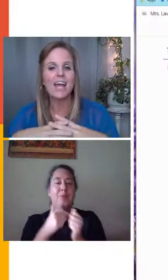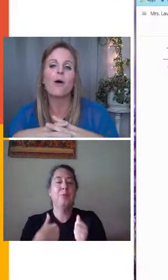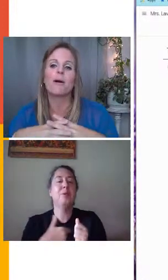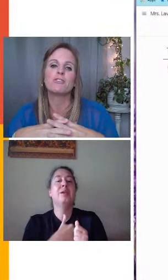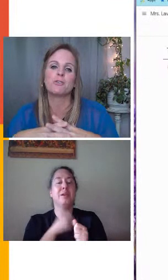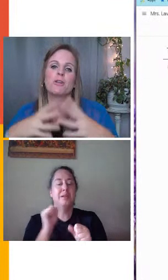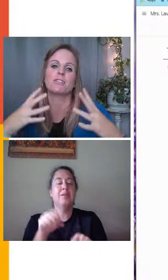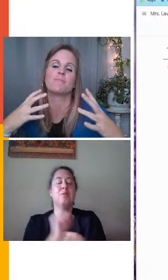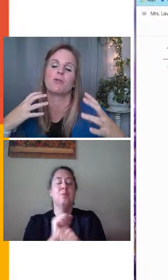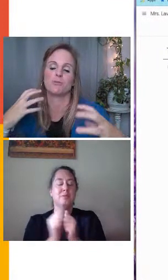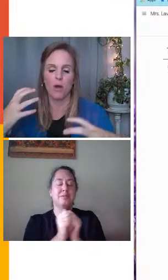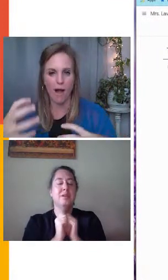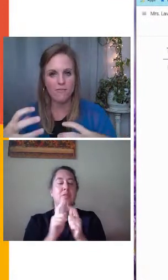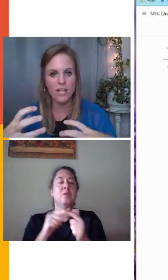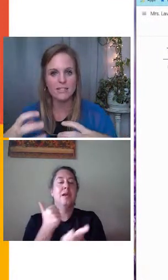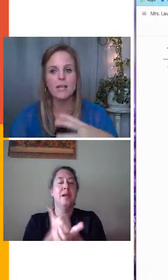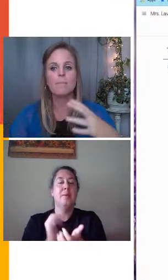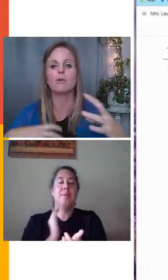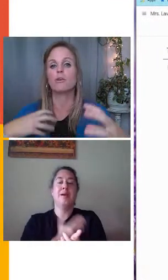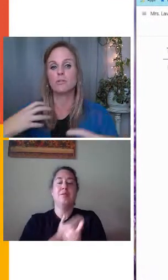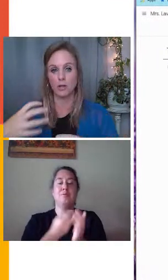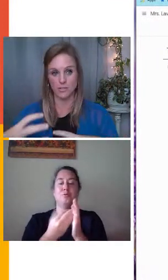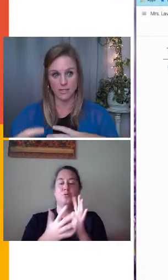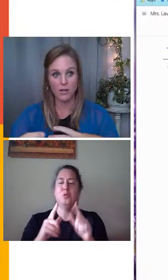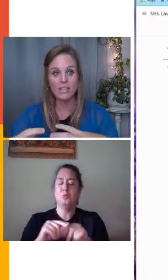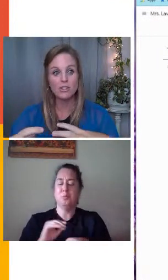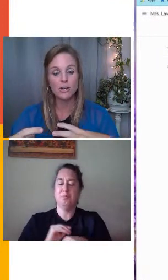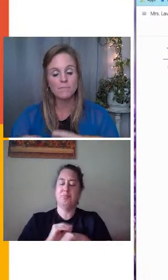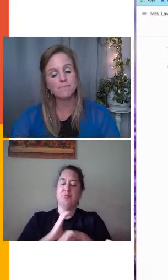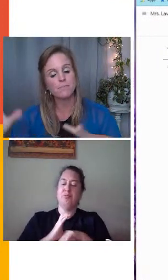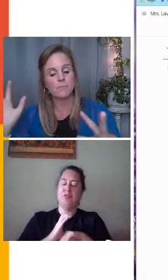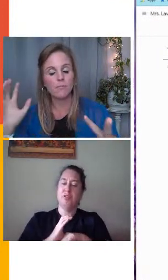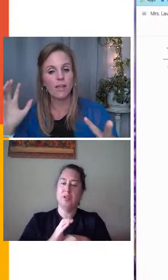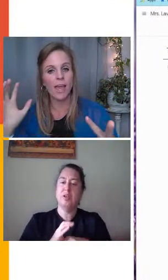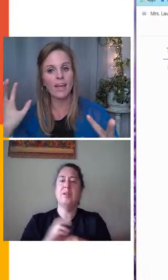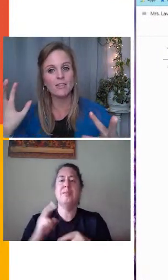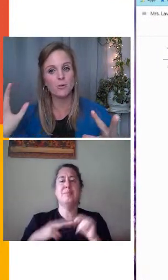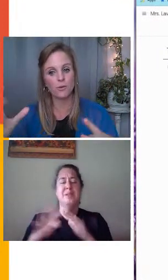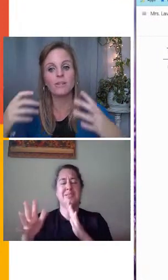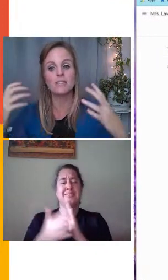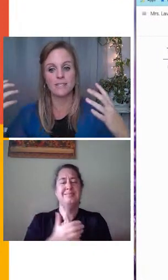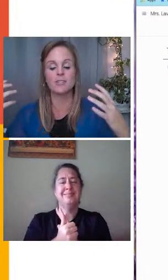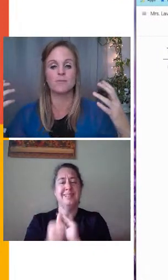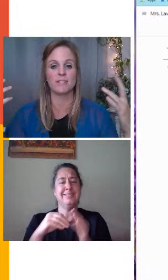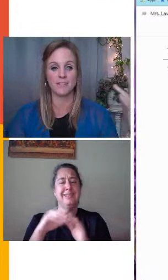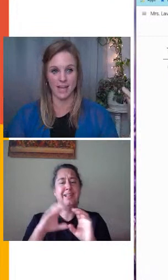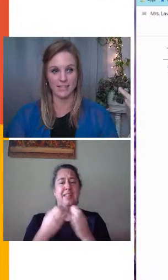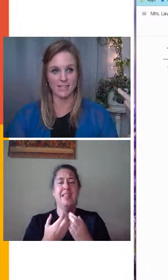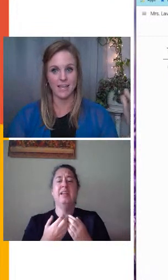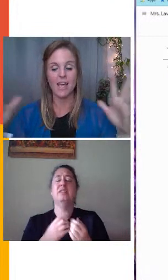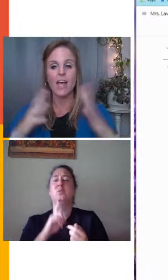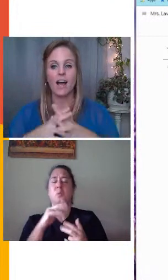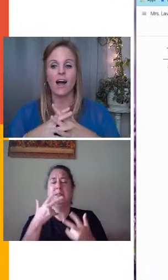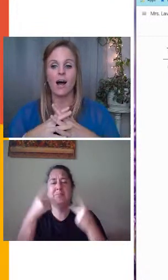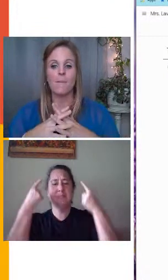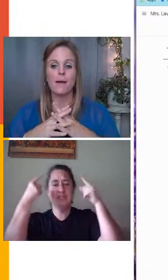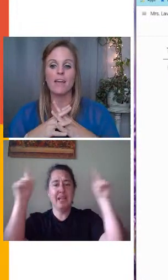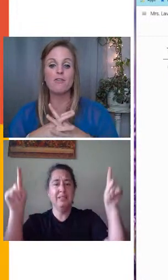and help our students build some confidence, build those skills in the classroom and really see some success.